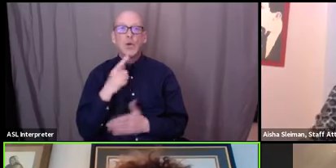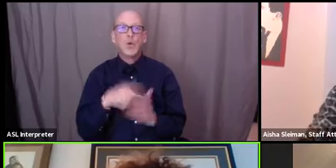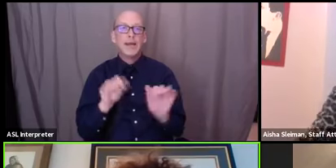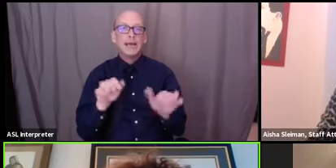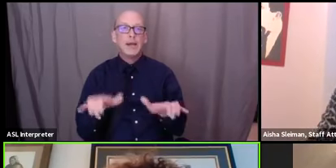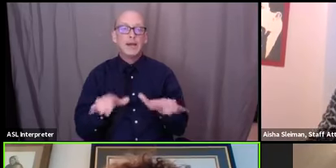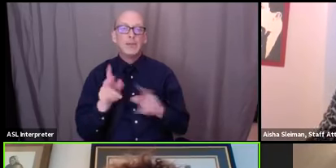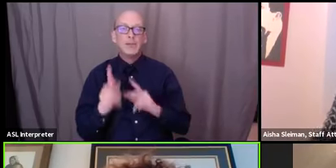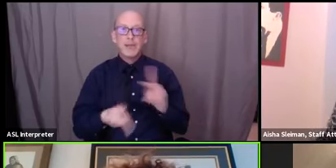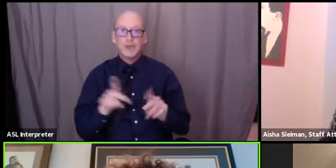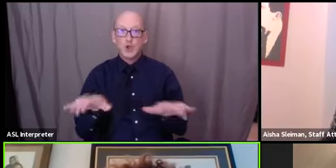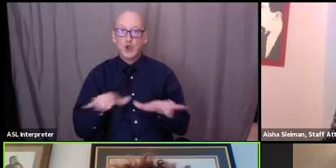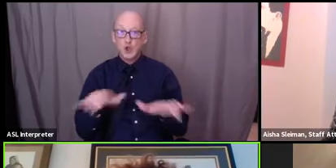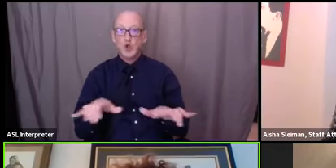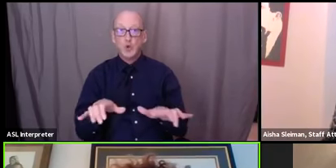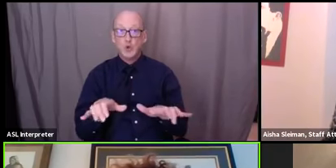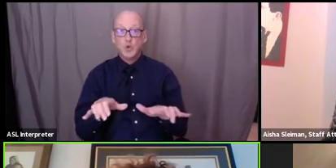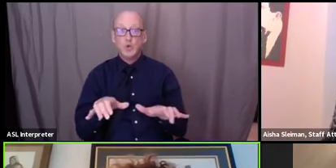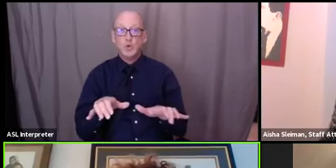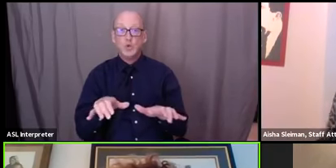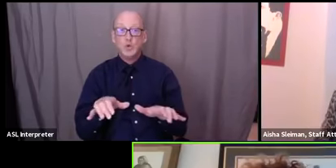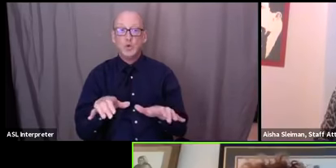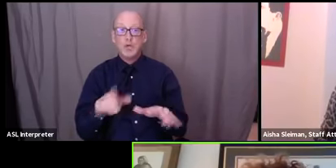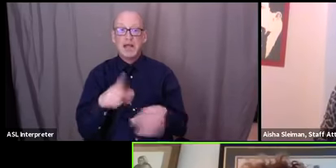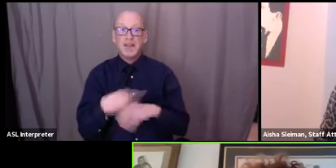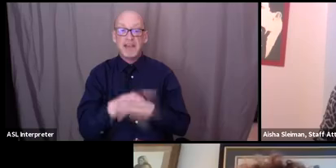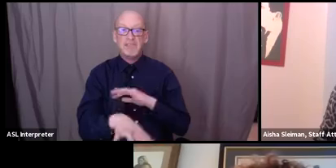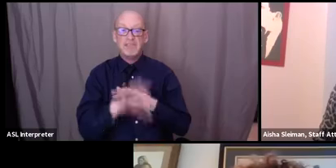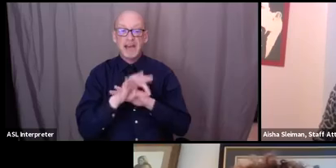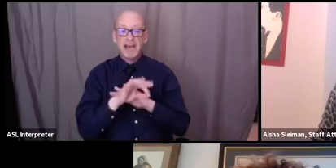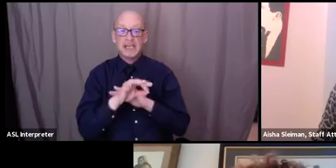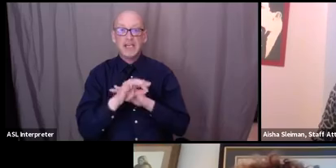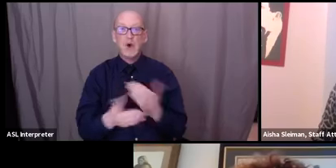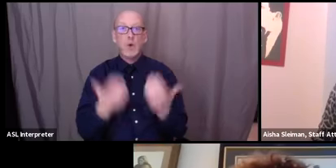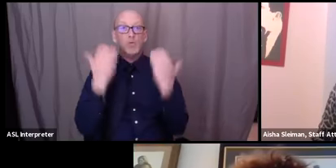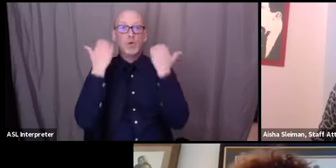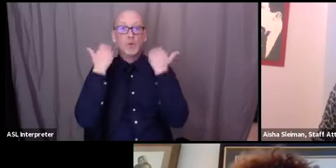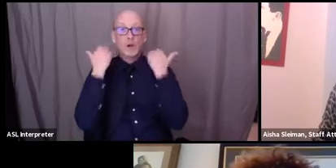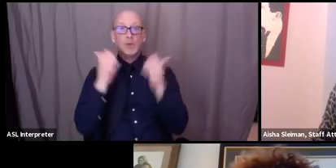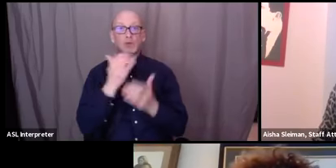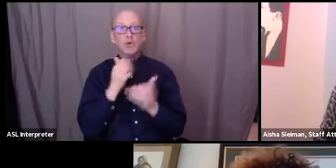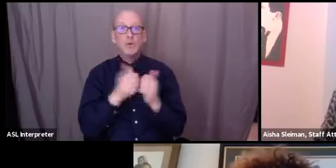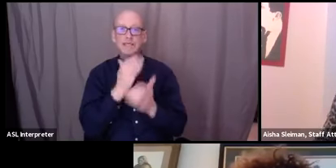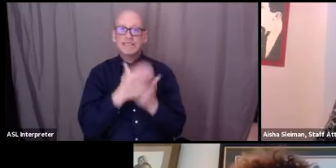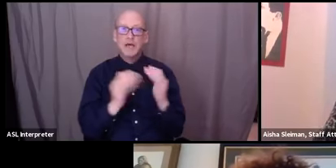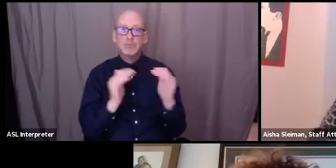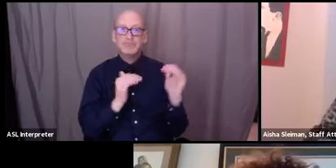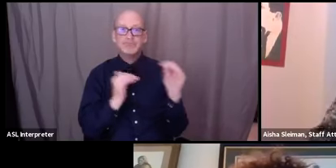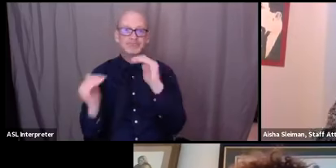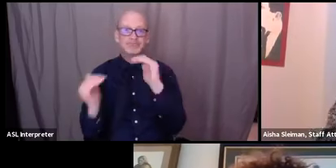who find that they are just overwhelmed with some of the inequities in this system